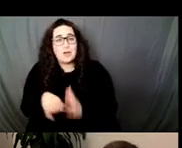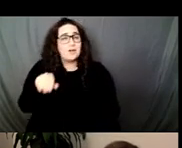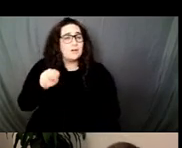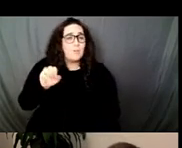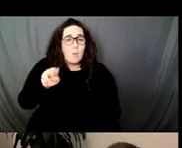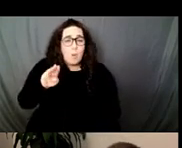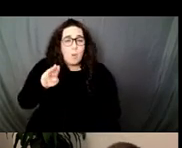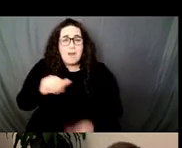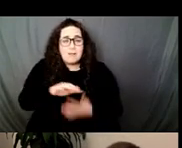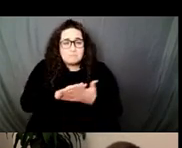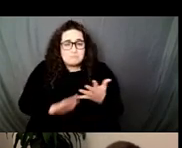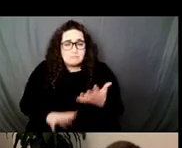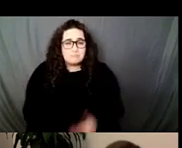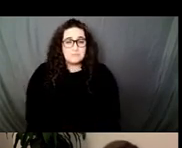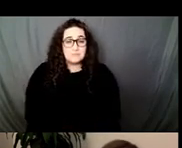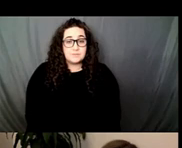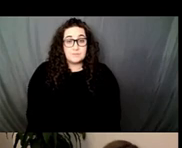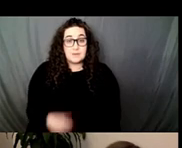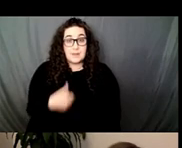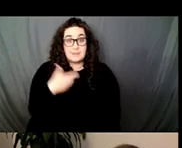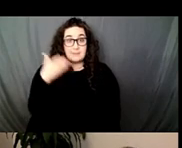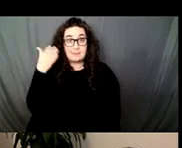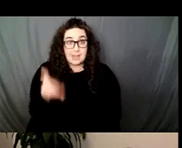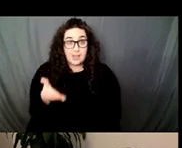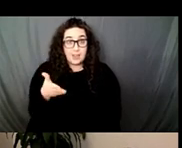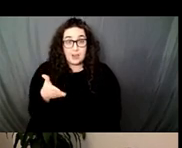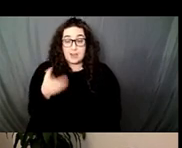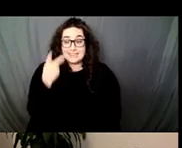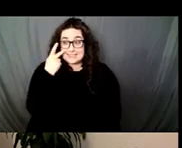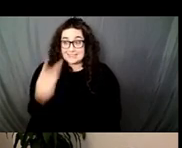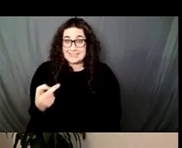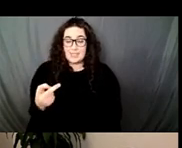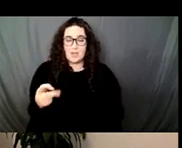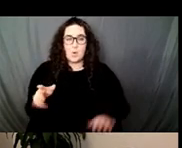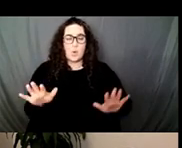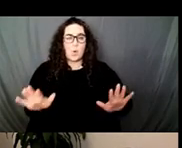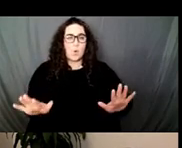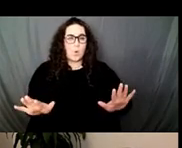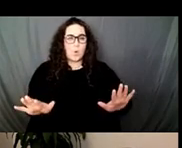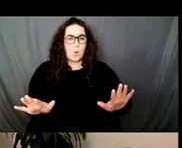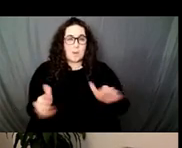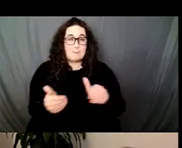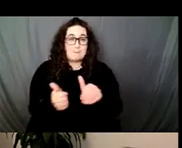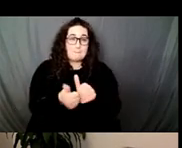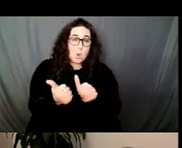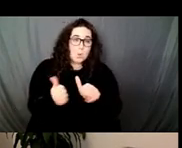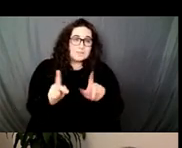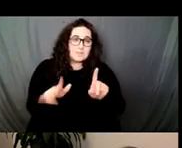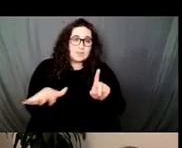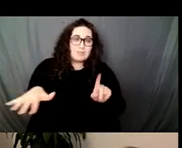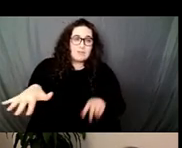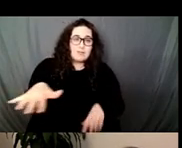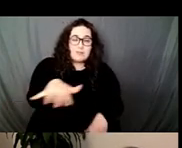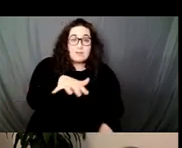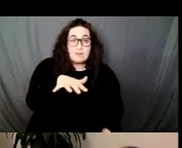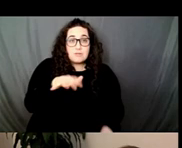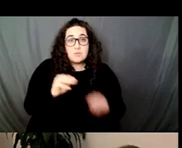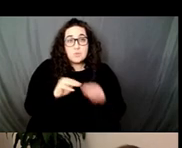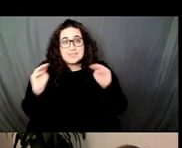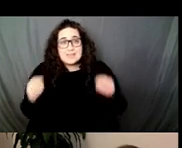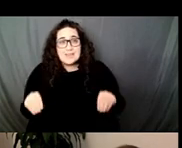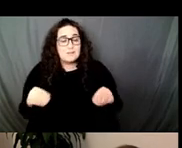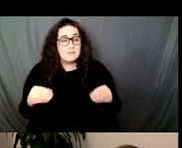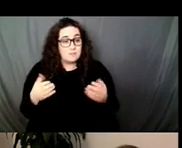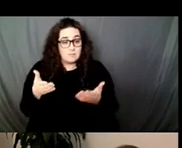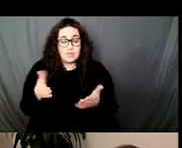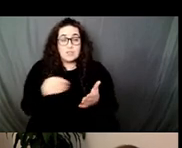am palpably aware as I am when I am on campus that the majority of people in these institutions from the patrons to the students